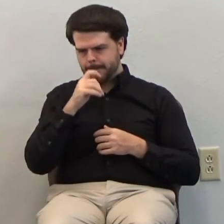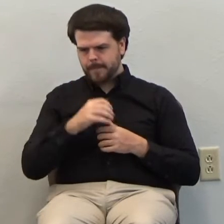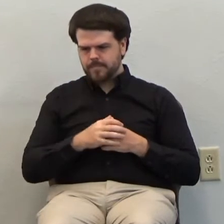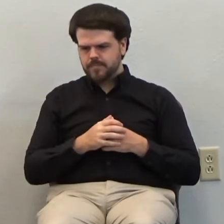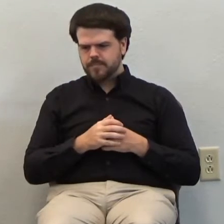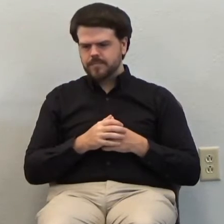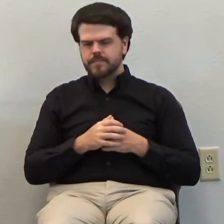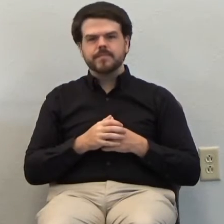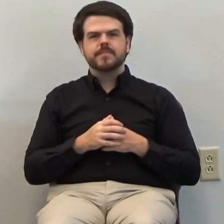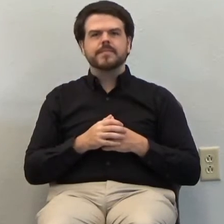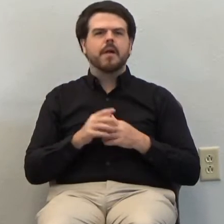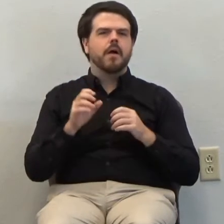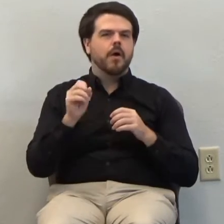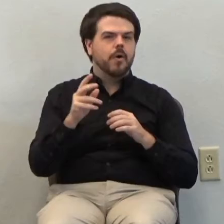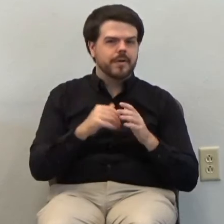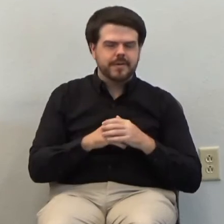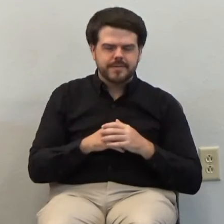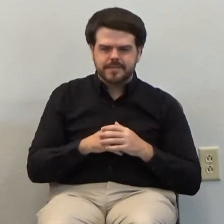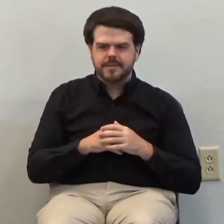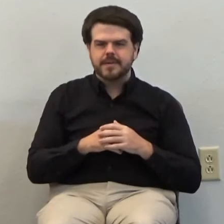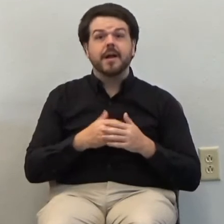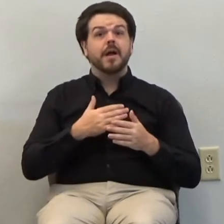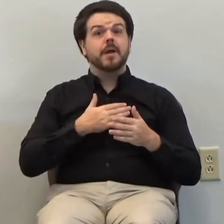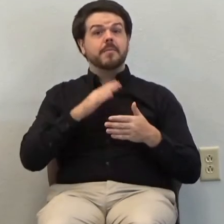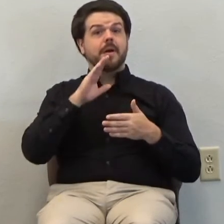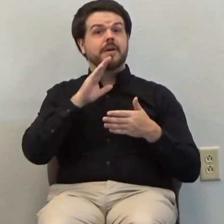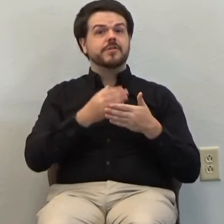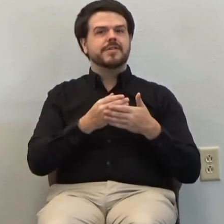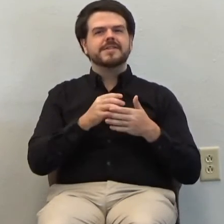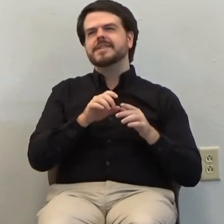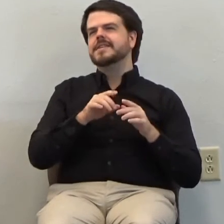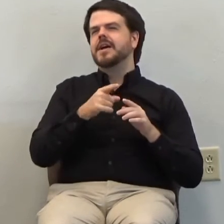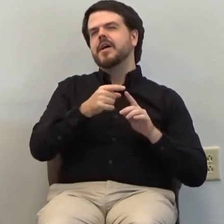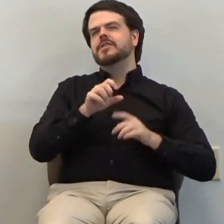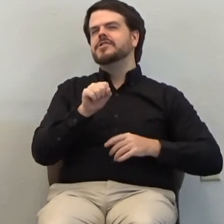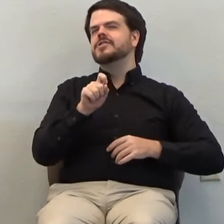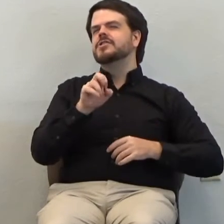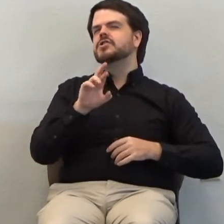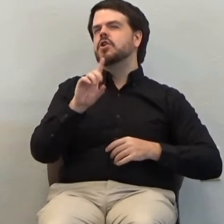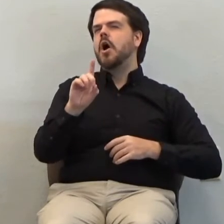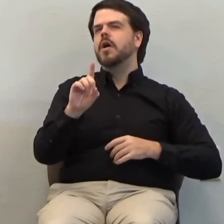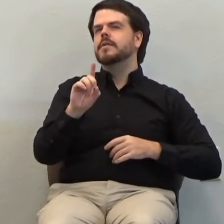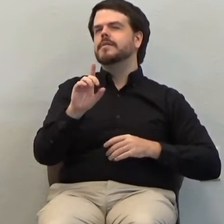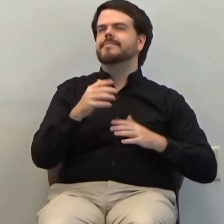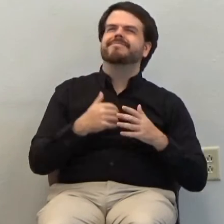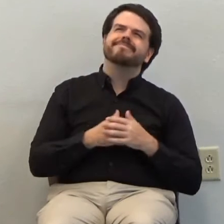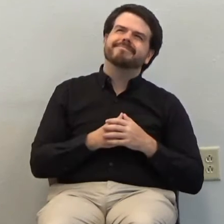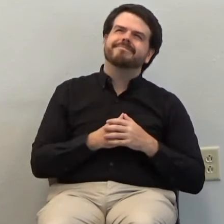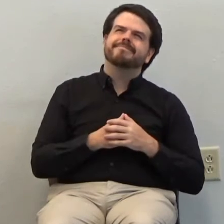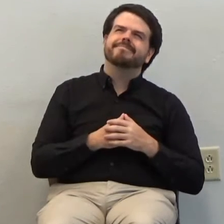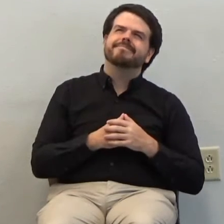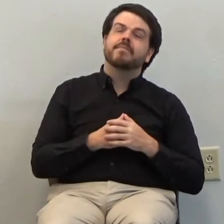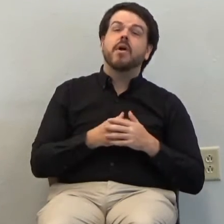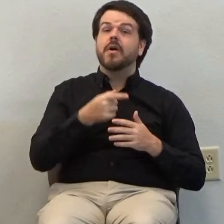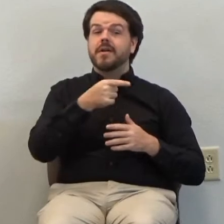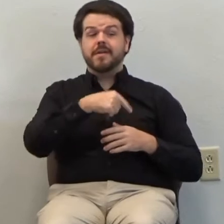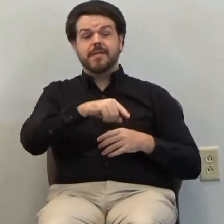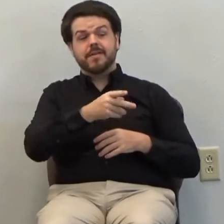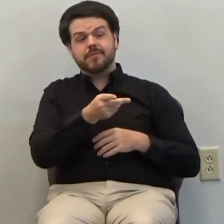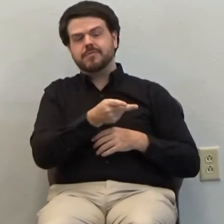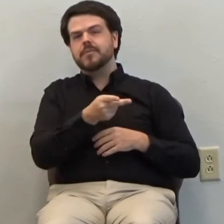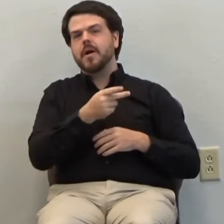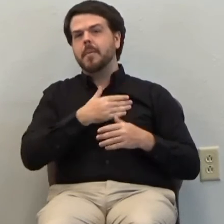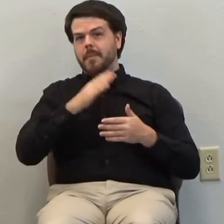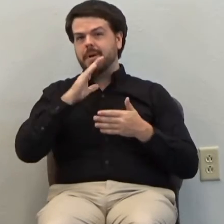okay, I just have to say this, they starred. No, that's not right, I beg your pardon. My daughters were the stars